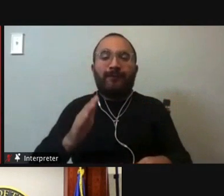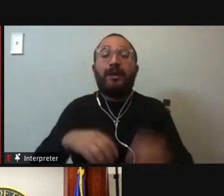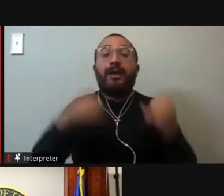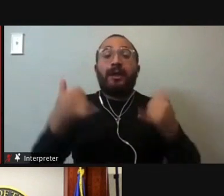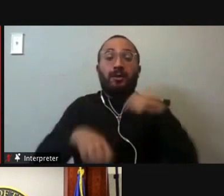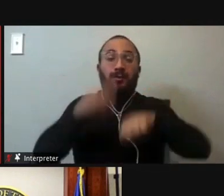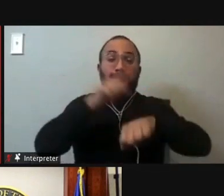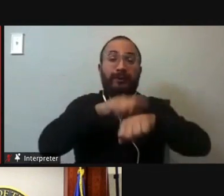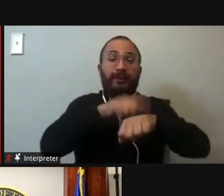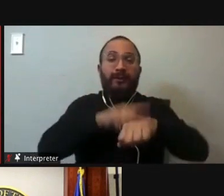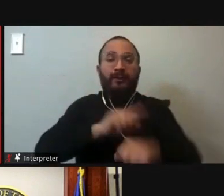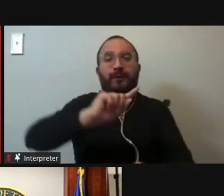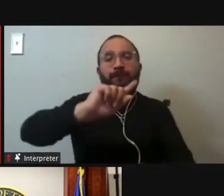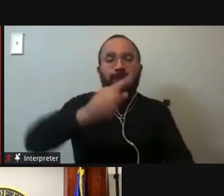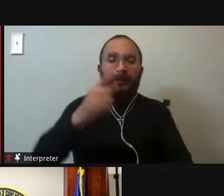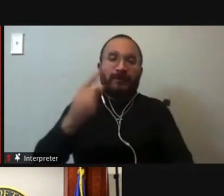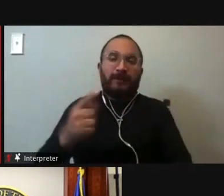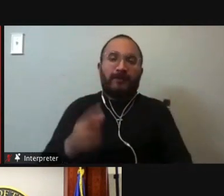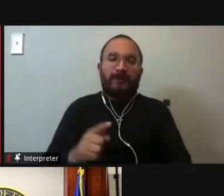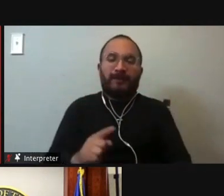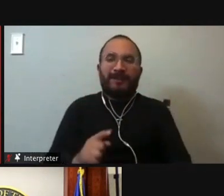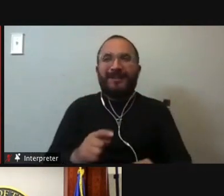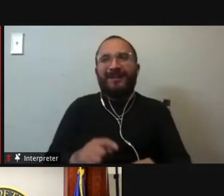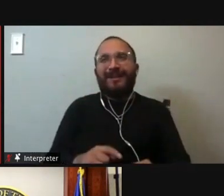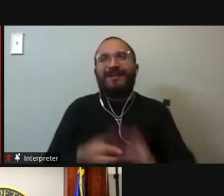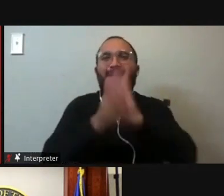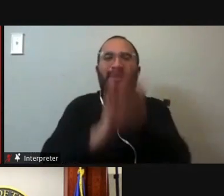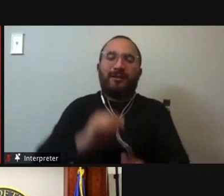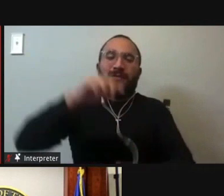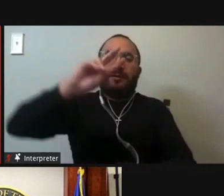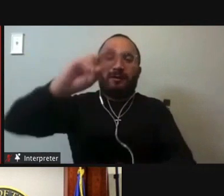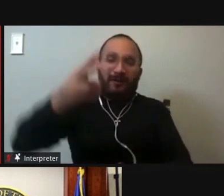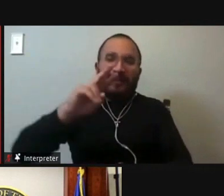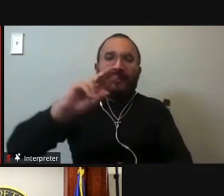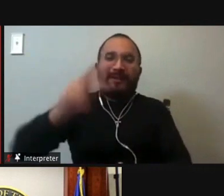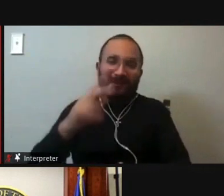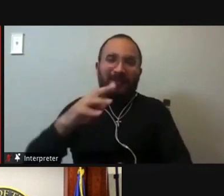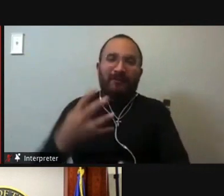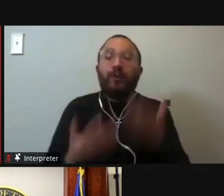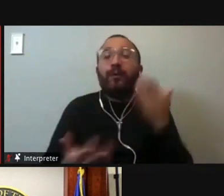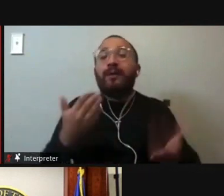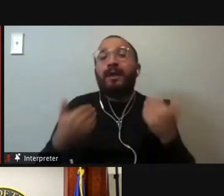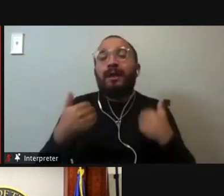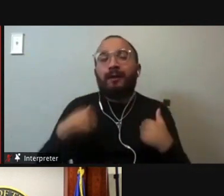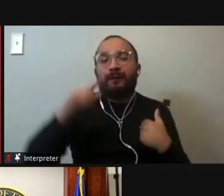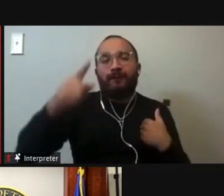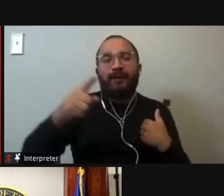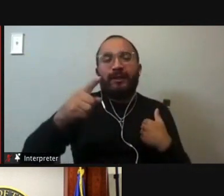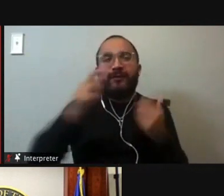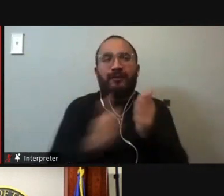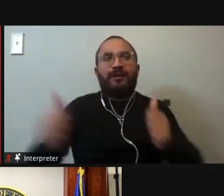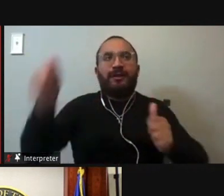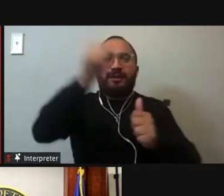time when firsts are now being succeeded by seconds and thirds and fourths. So we may have the first Chief Justice of the Texas Supreme